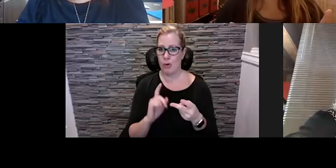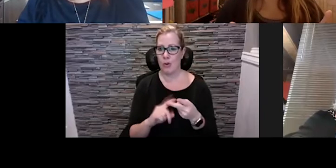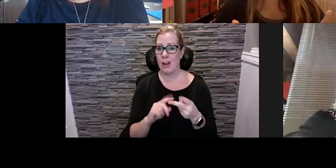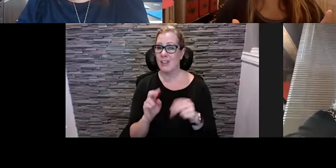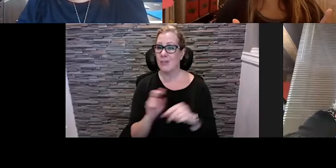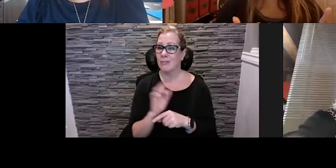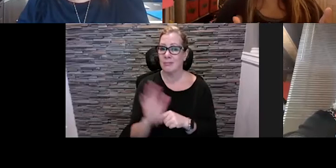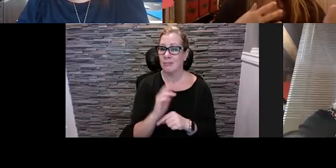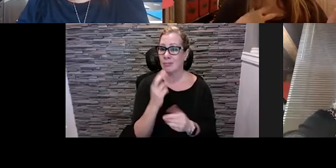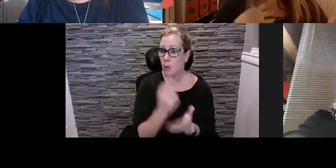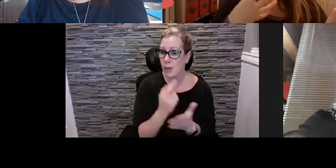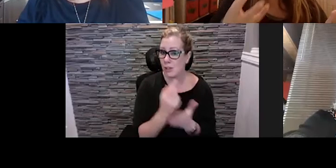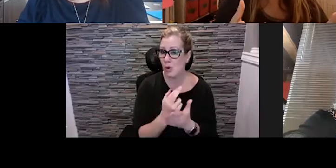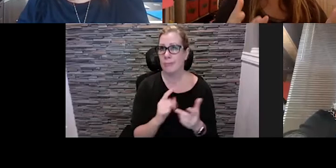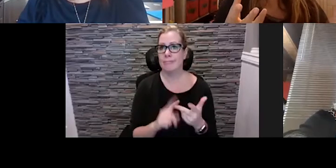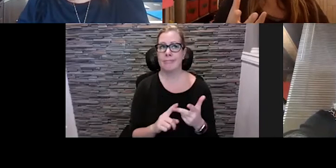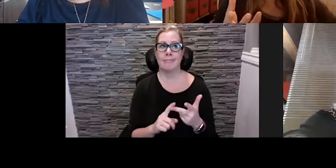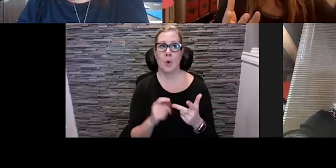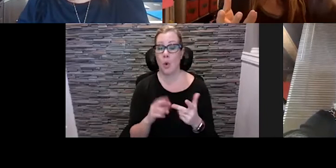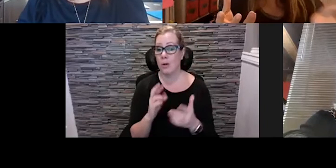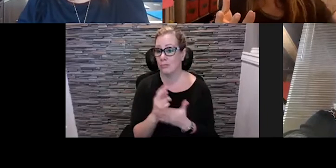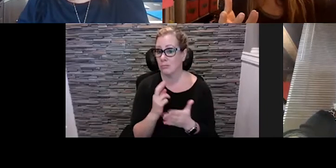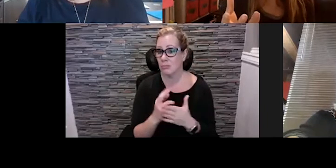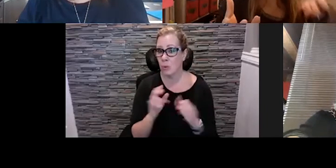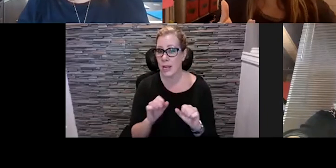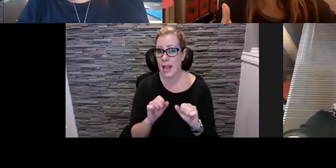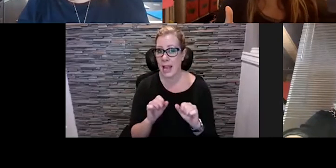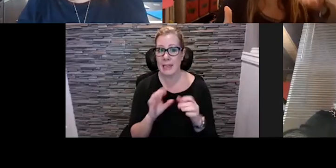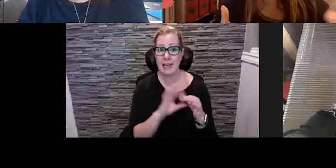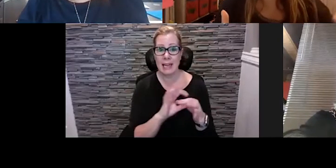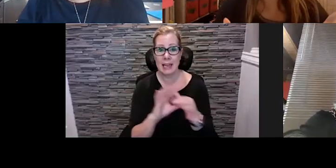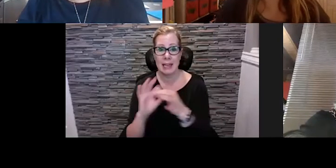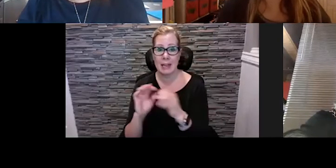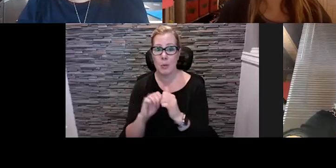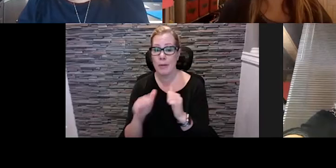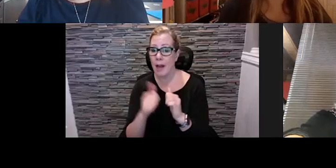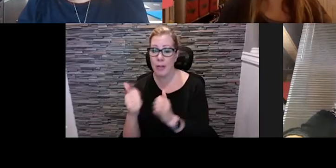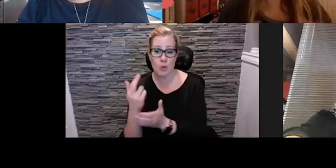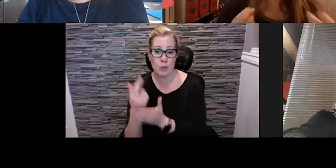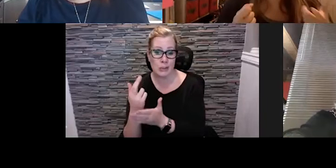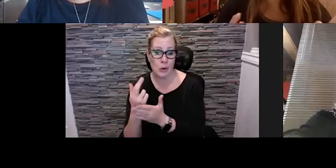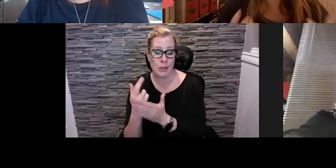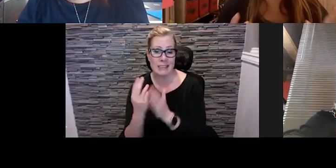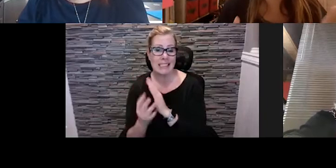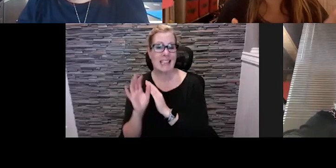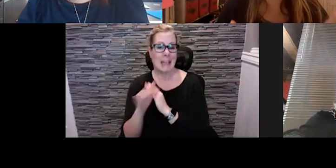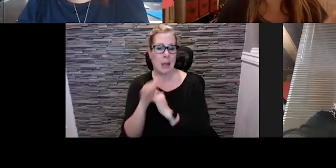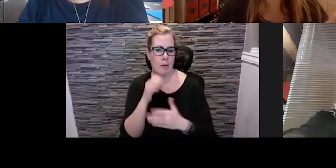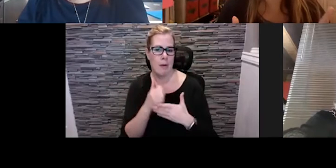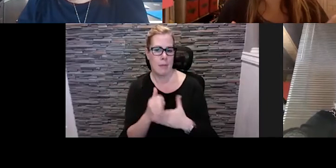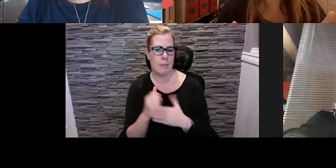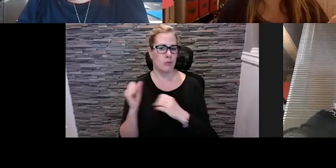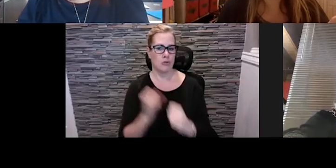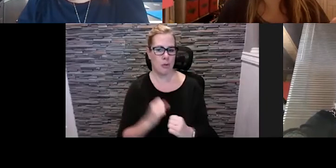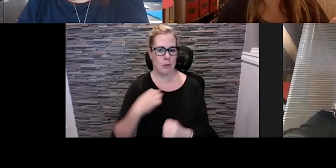that you have, or that we can provide with other resources that you're going to get from your partnerships that's going to make a stronger